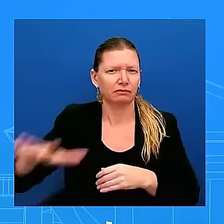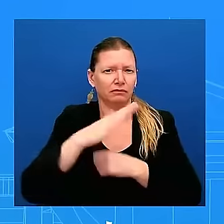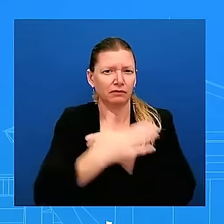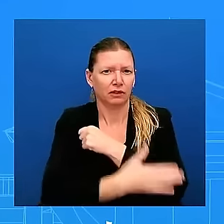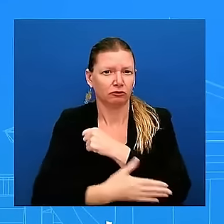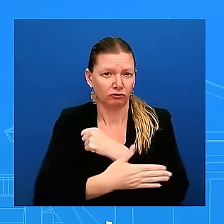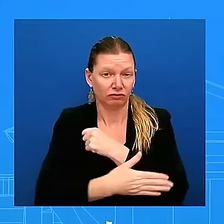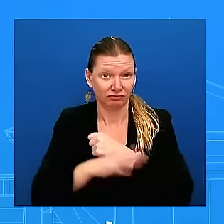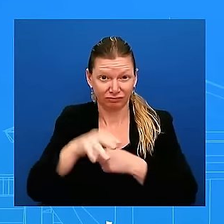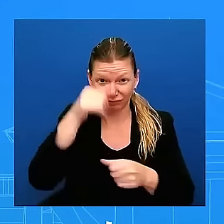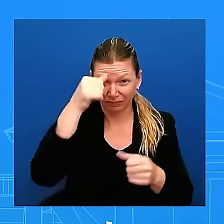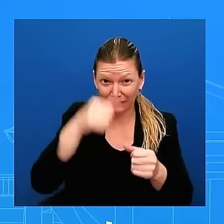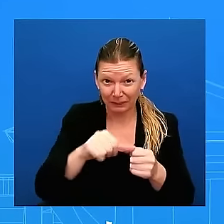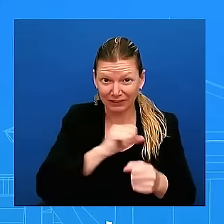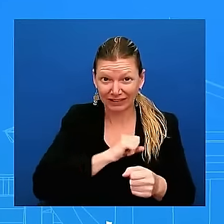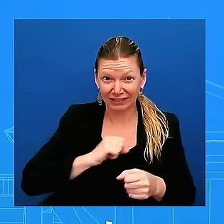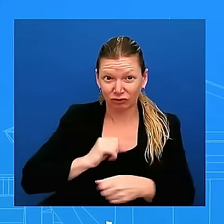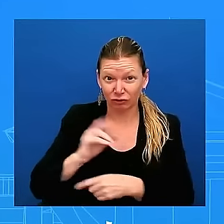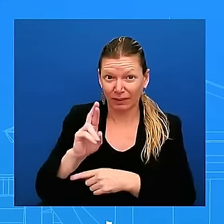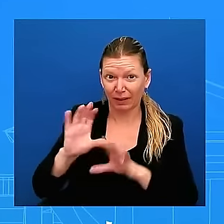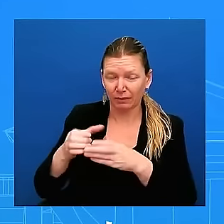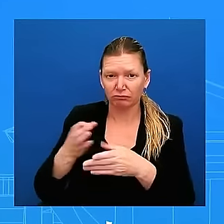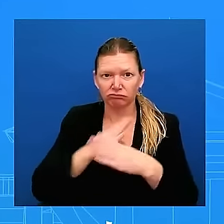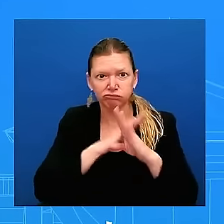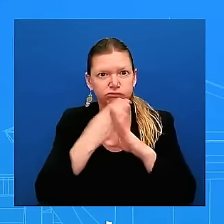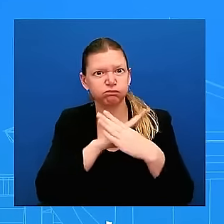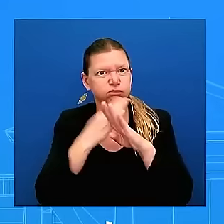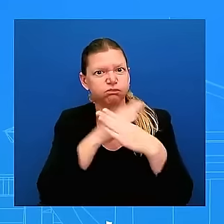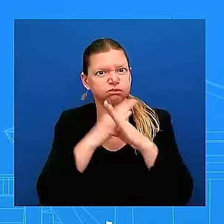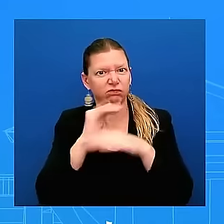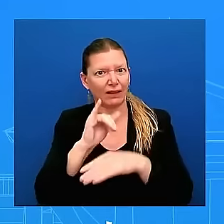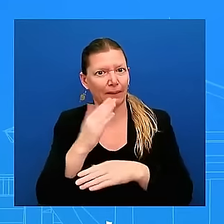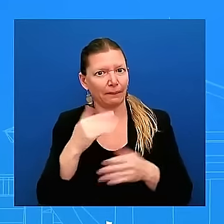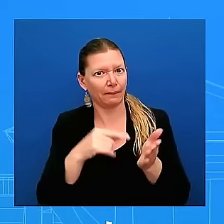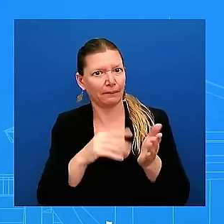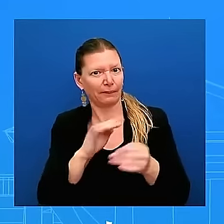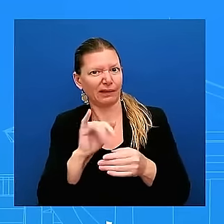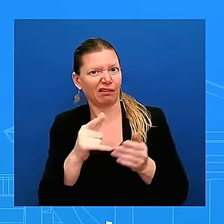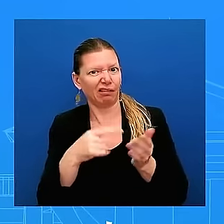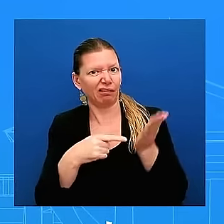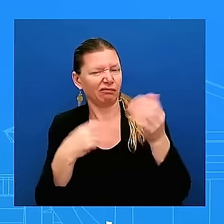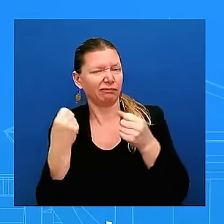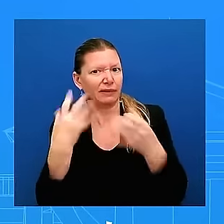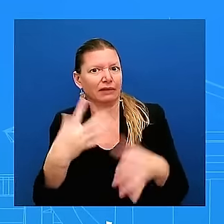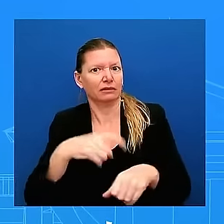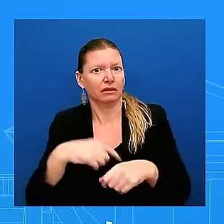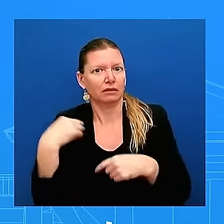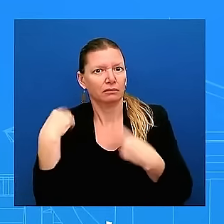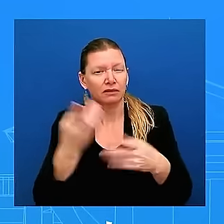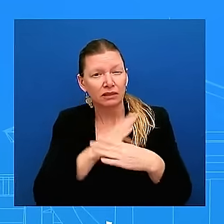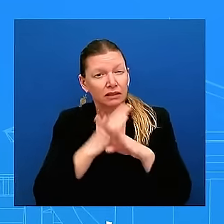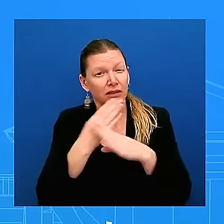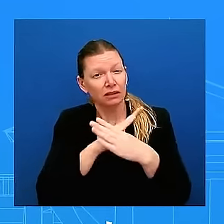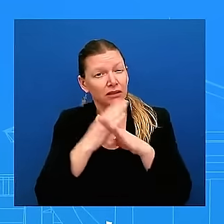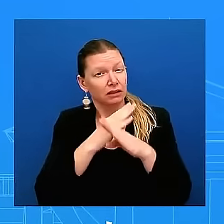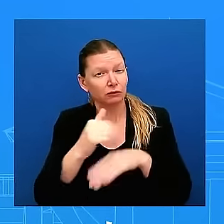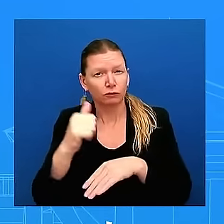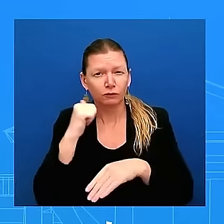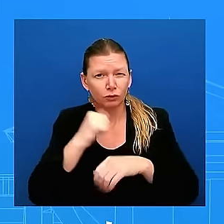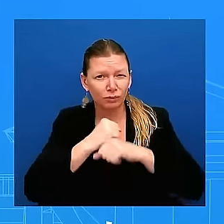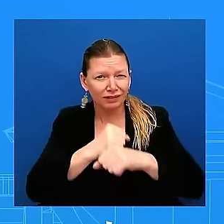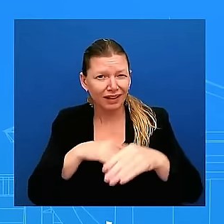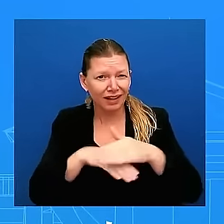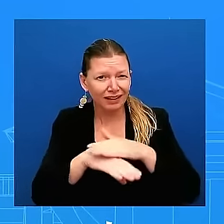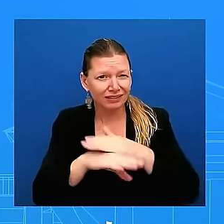blocked this bill multiple times before refusing to protect access to fertility treatments for women who are desperately trying to get